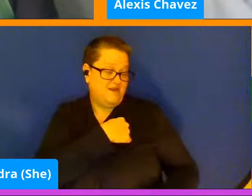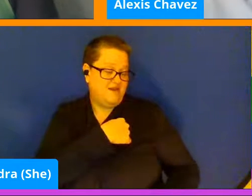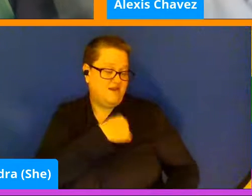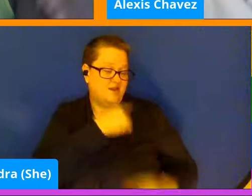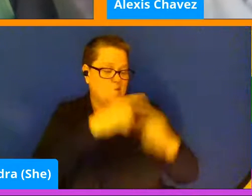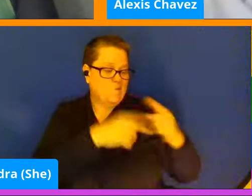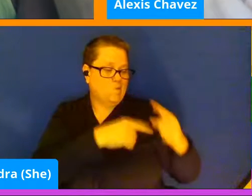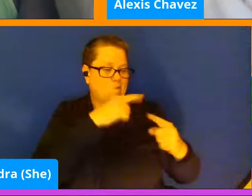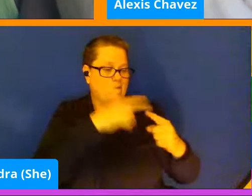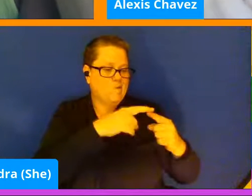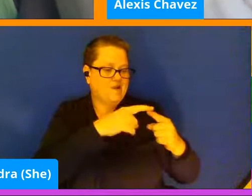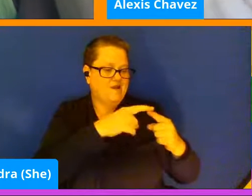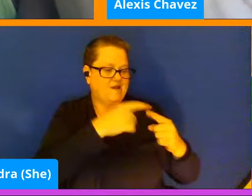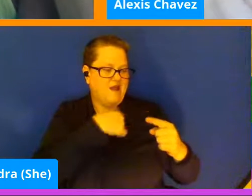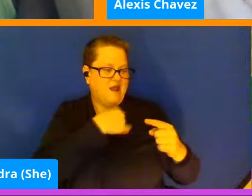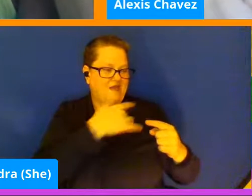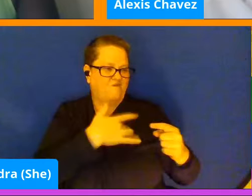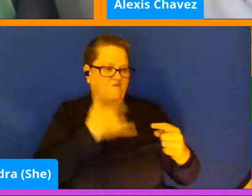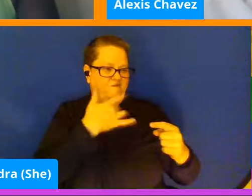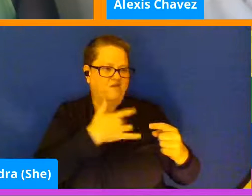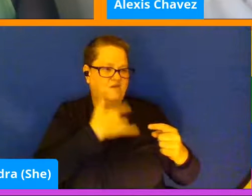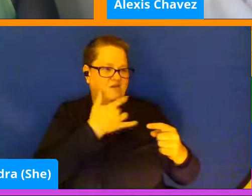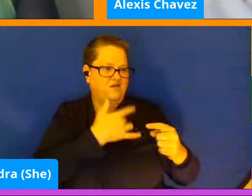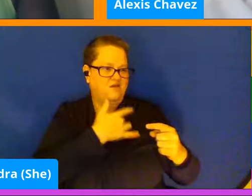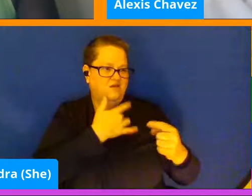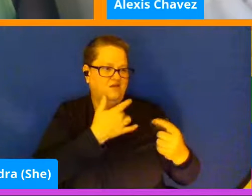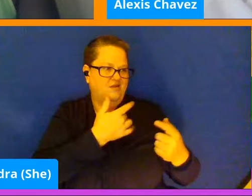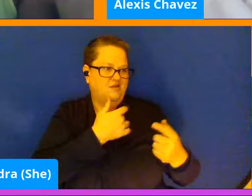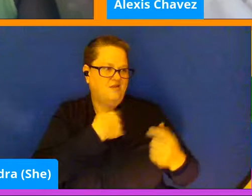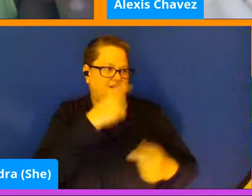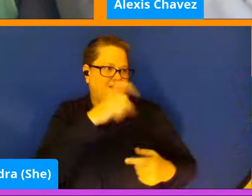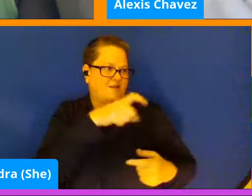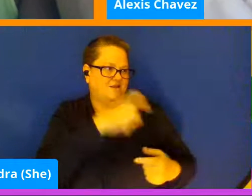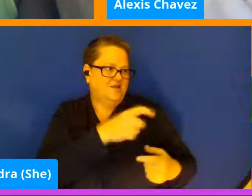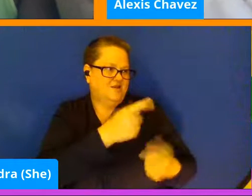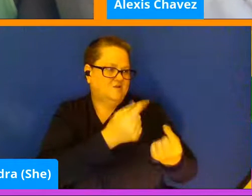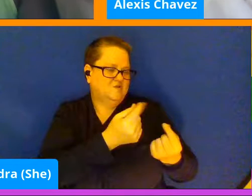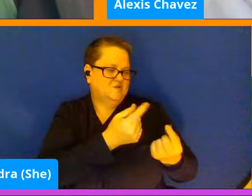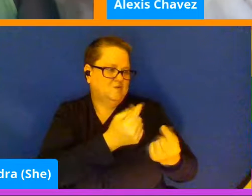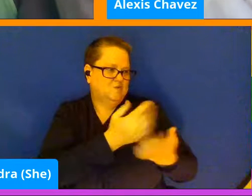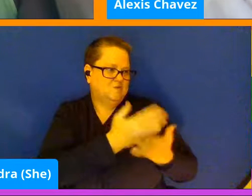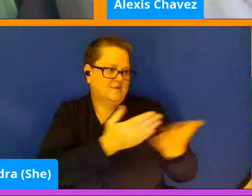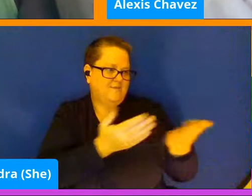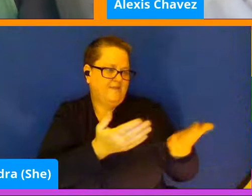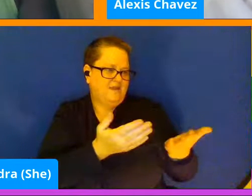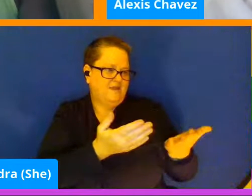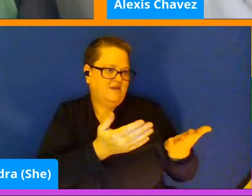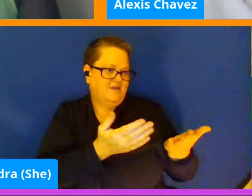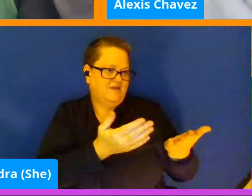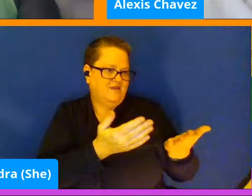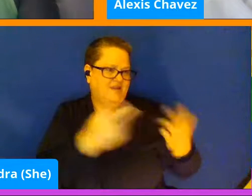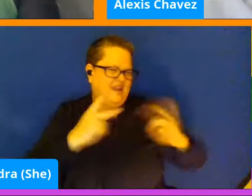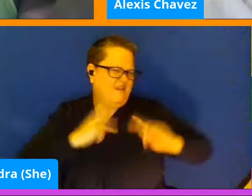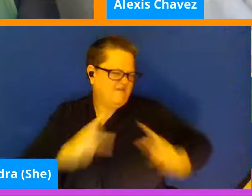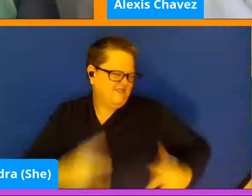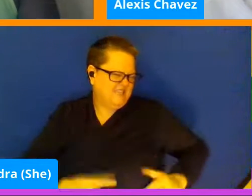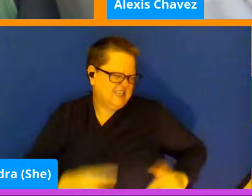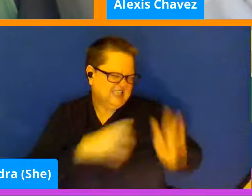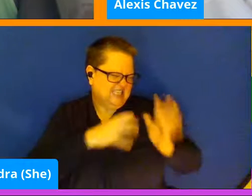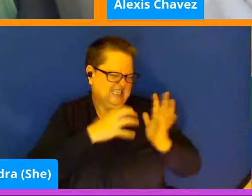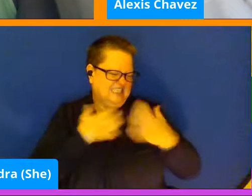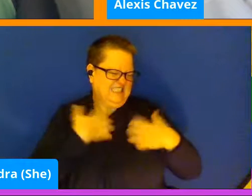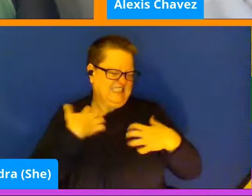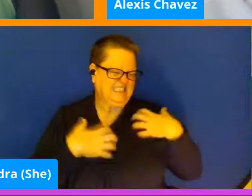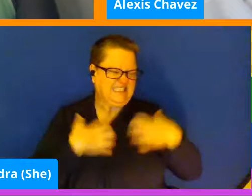I feel like I need to do something, like I, like, I physically agitated and I need to do